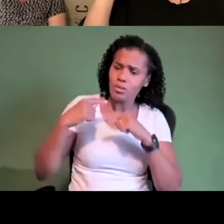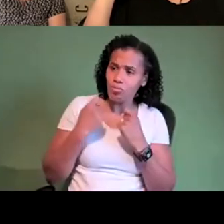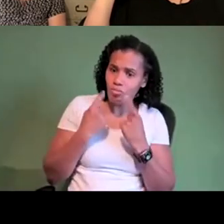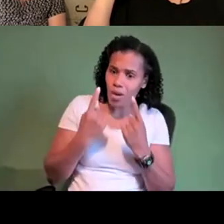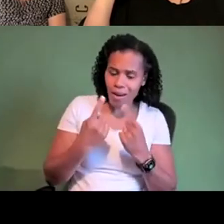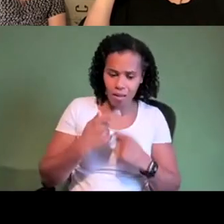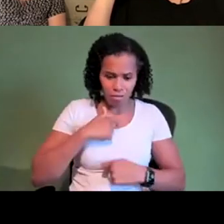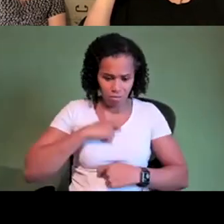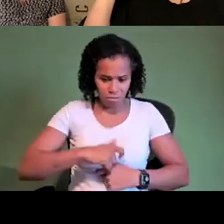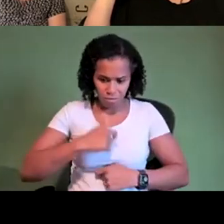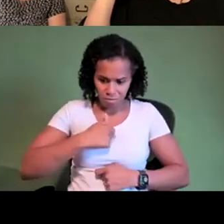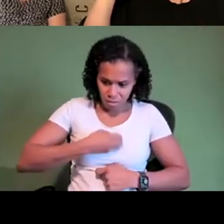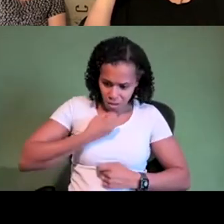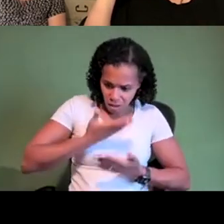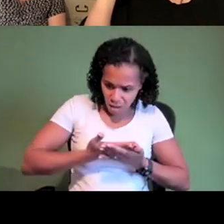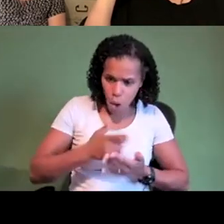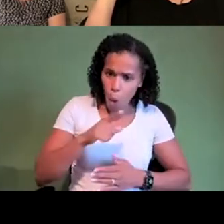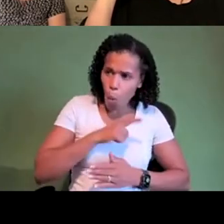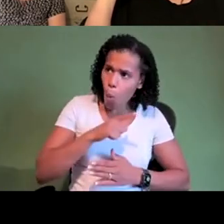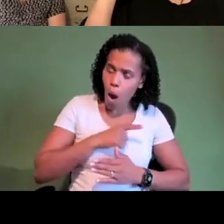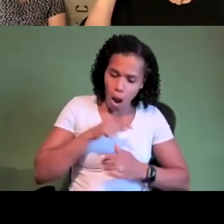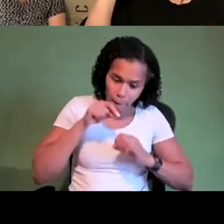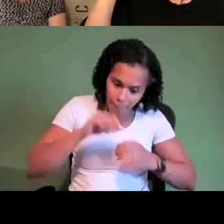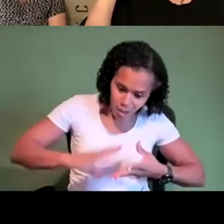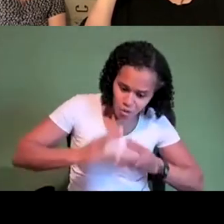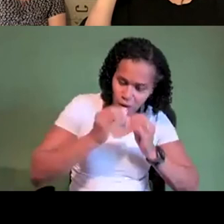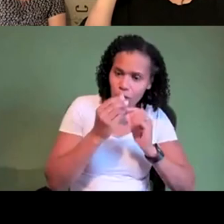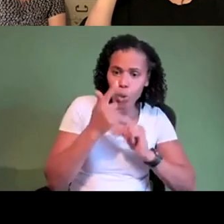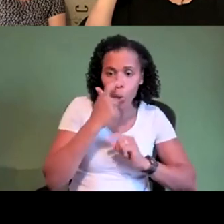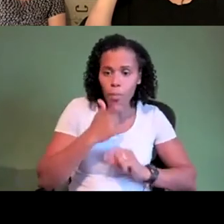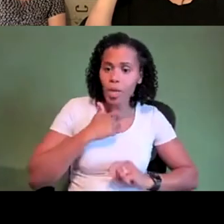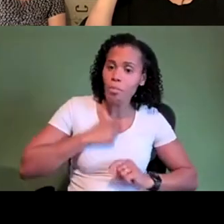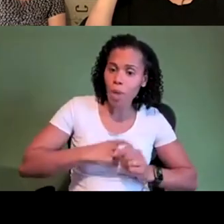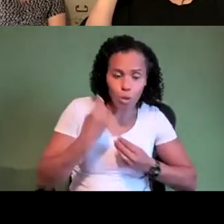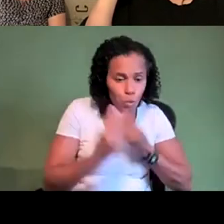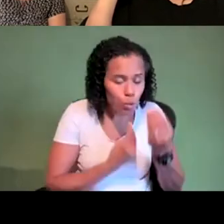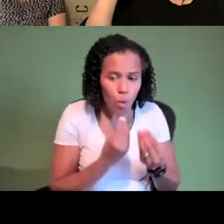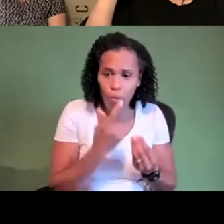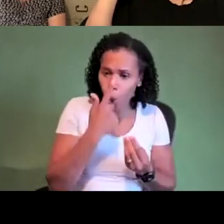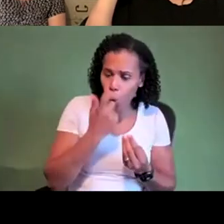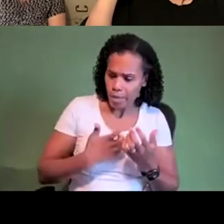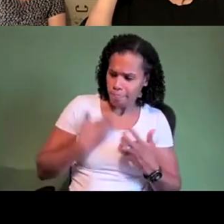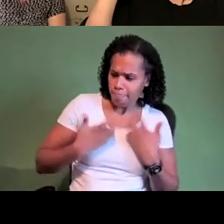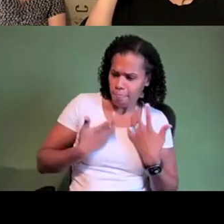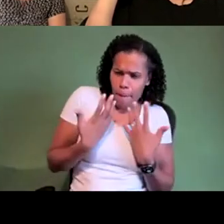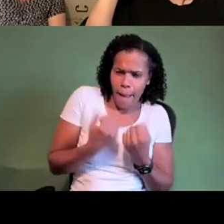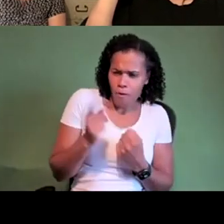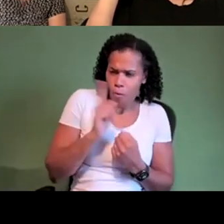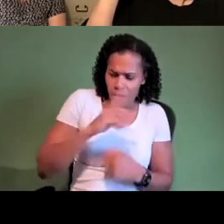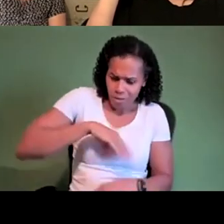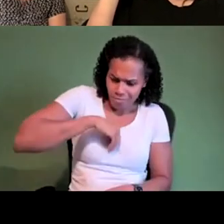and they explain the work whether it's a personal story or what have you so you know what i mean yeah